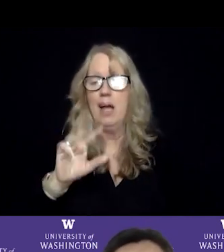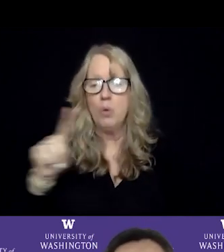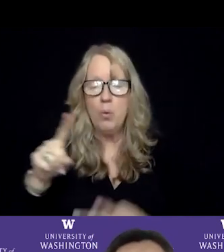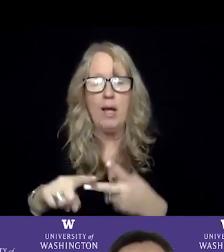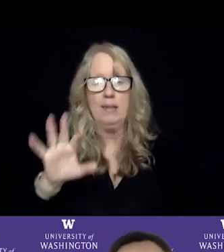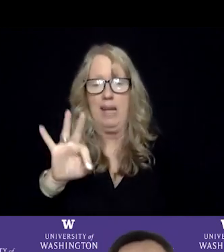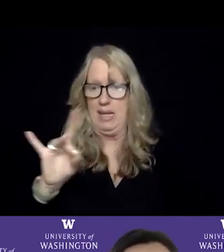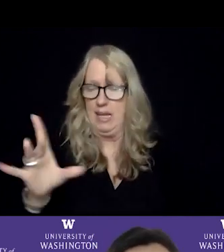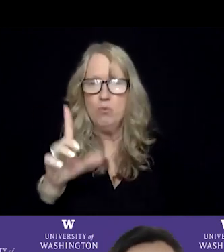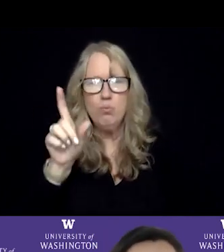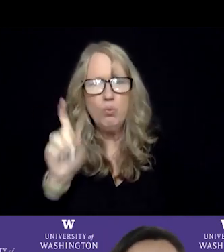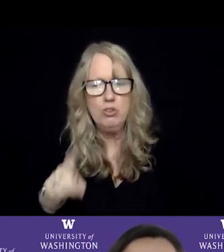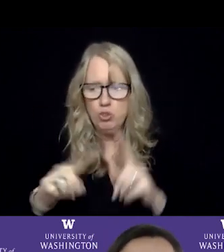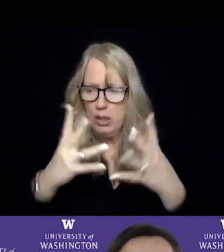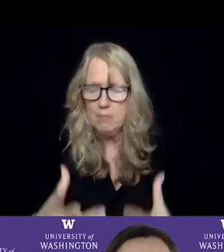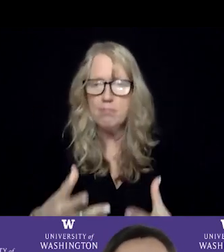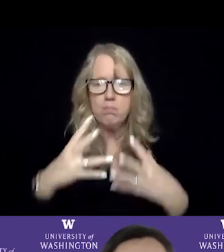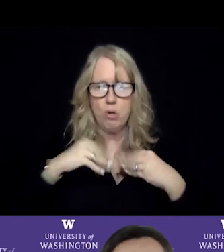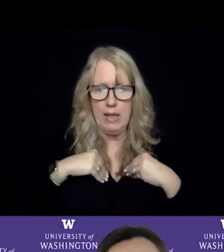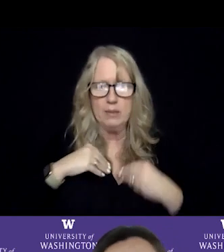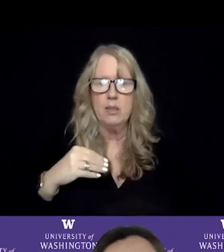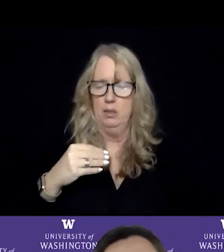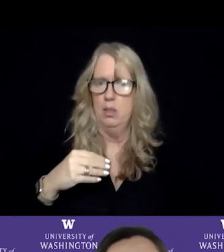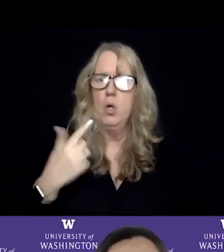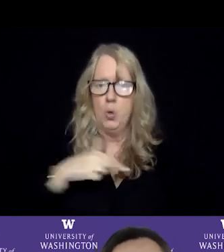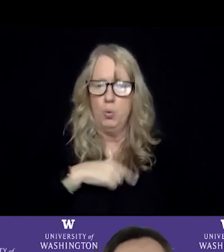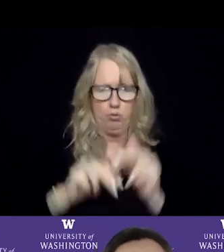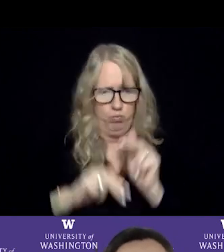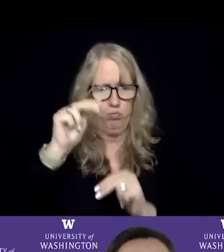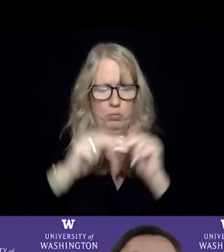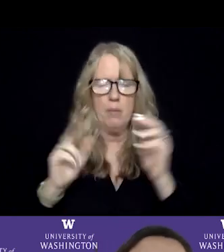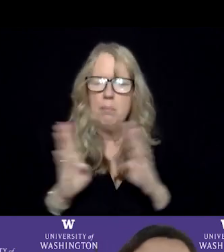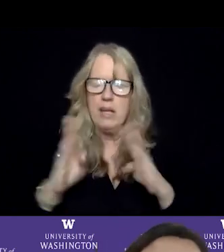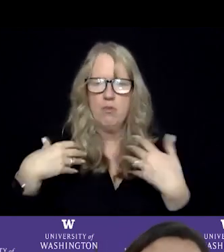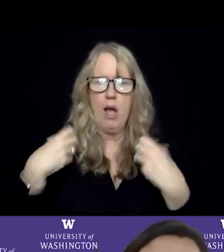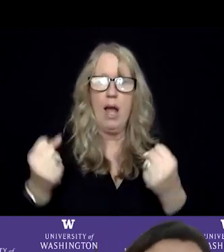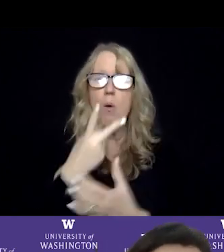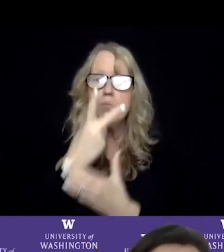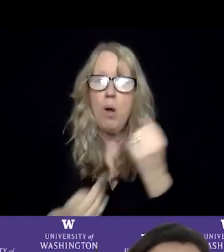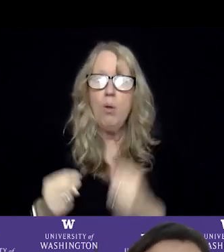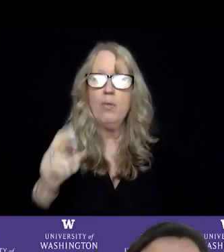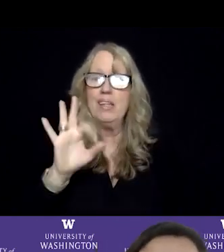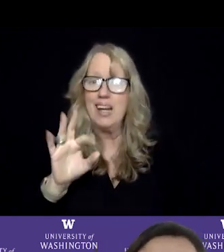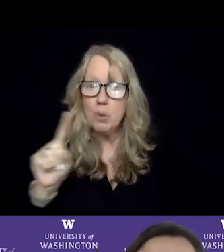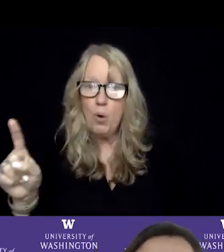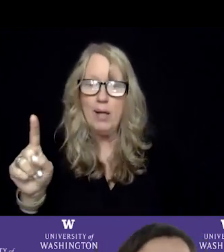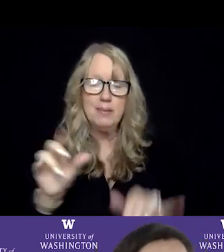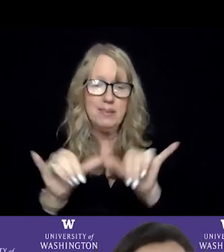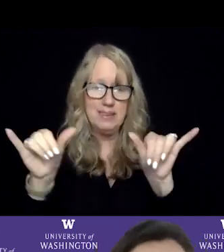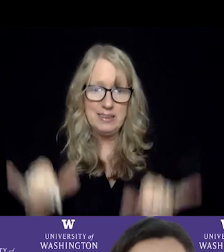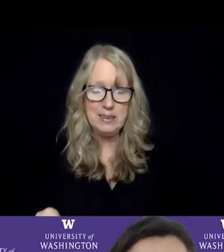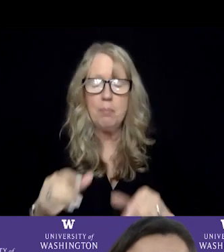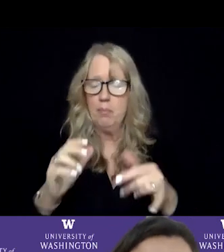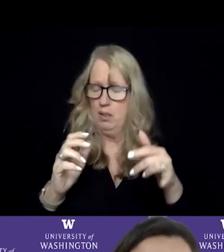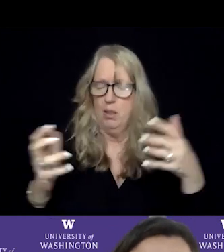crisis, we should be embracing the fact that we should be building behavioral health capacity both within the 9-1-1 system, partnering